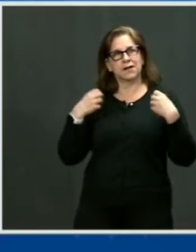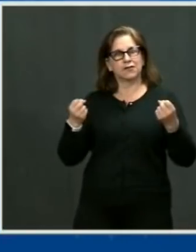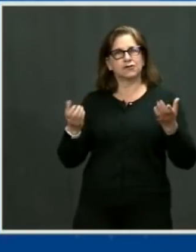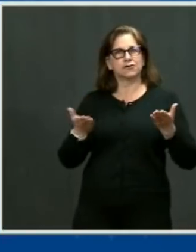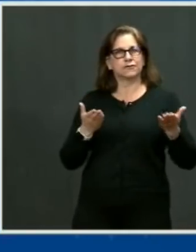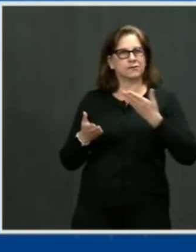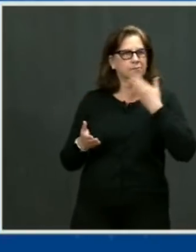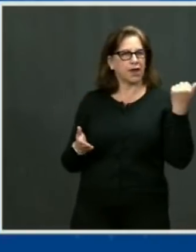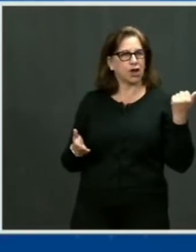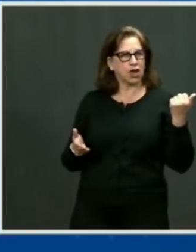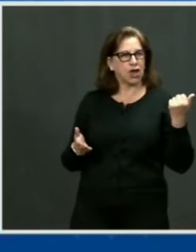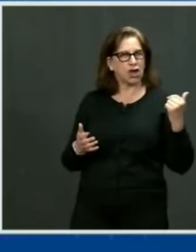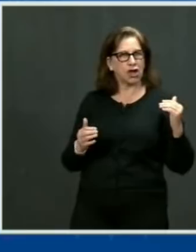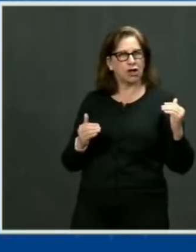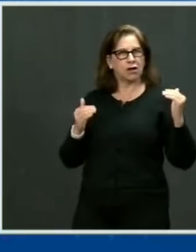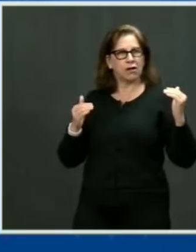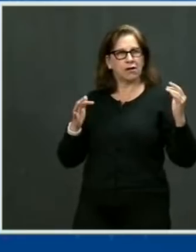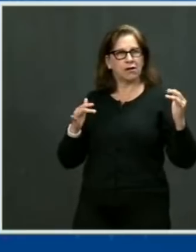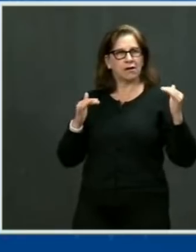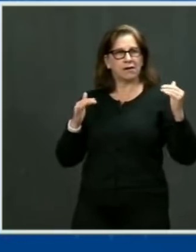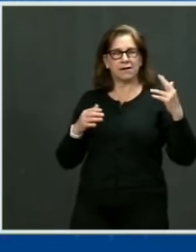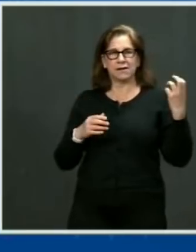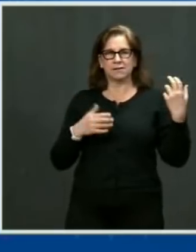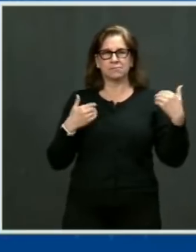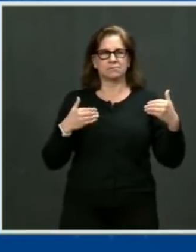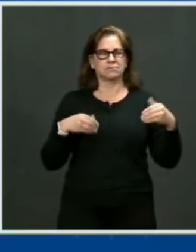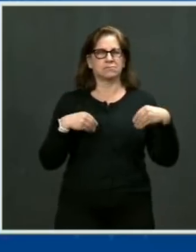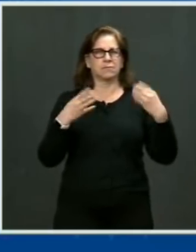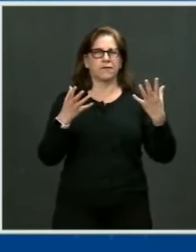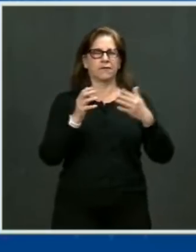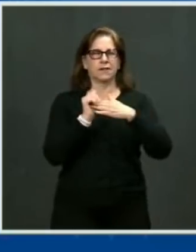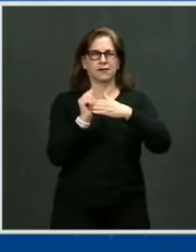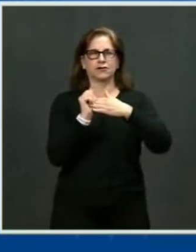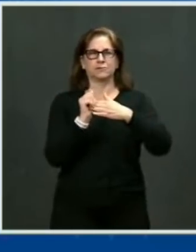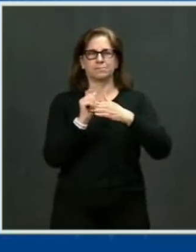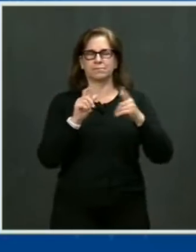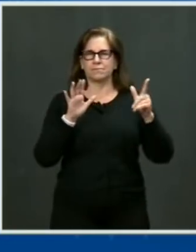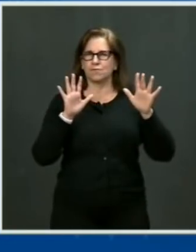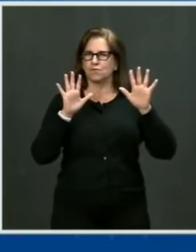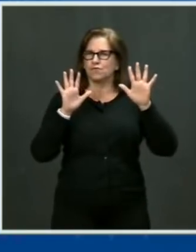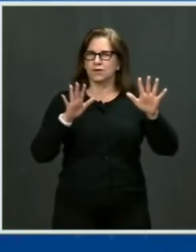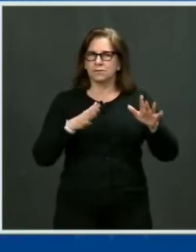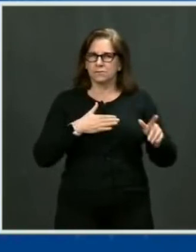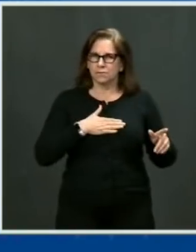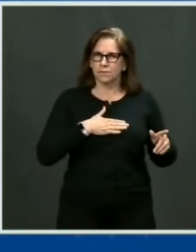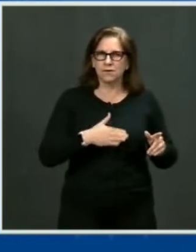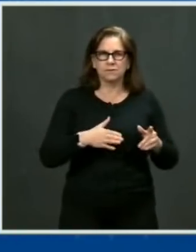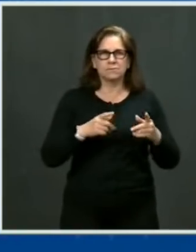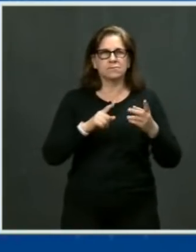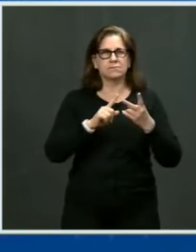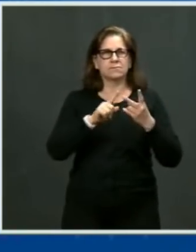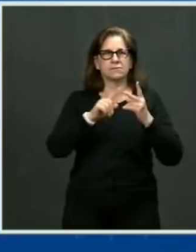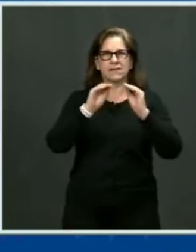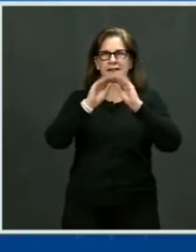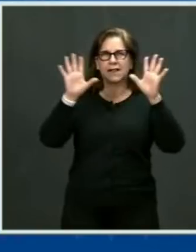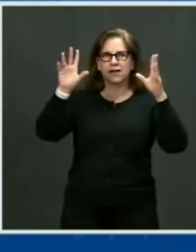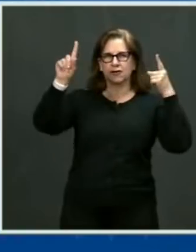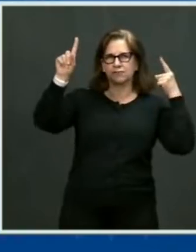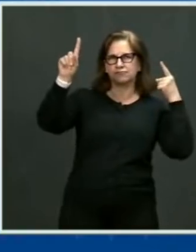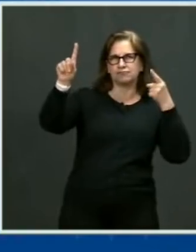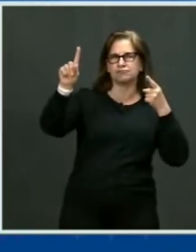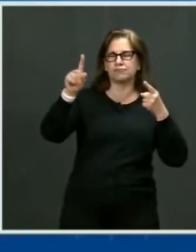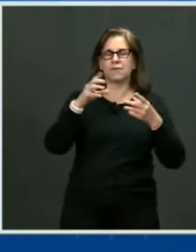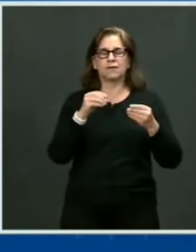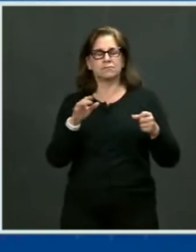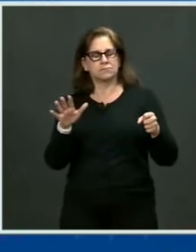with great will, great determination, and even greater empathy. He has